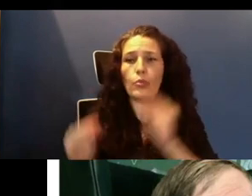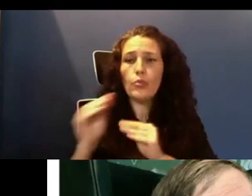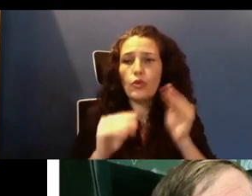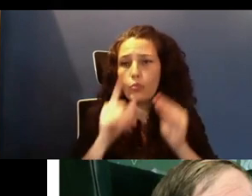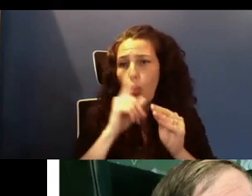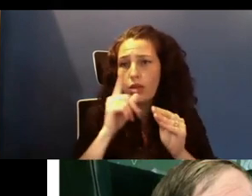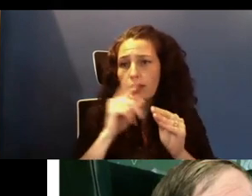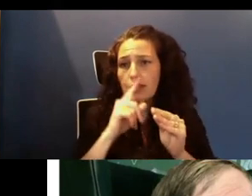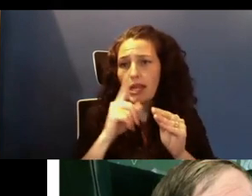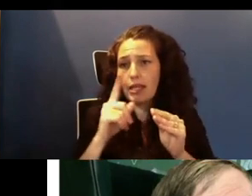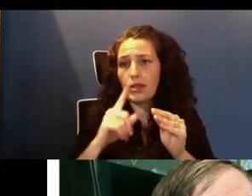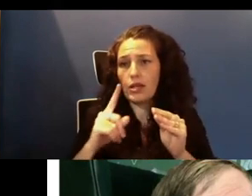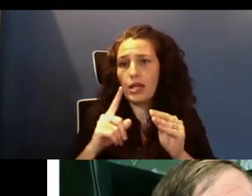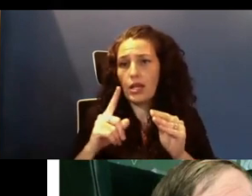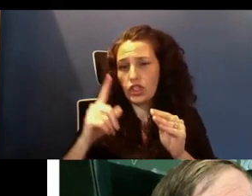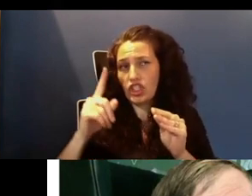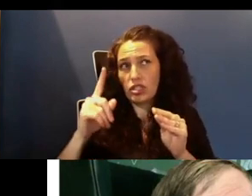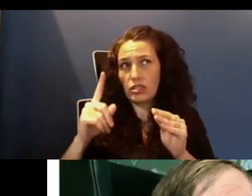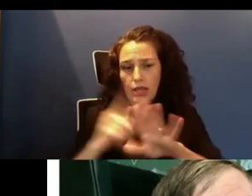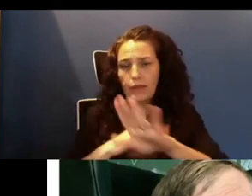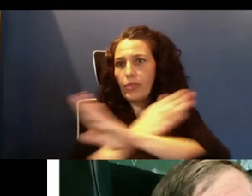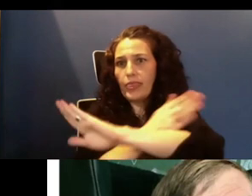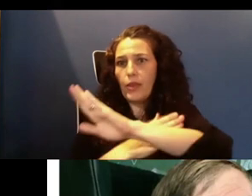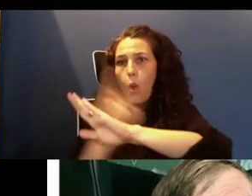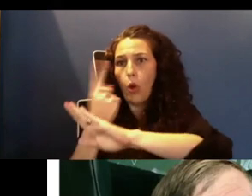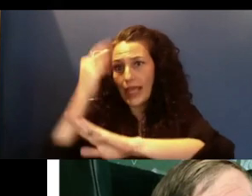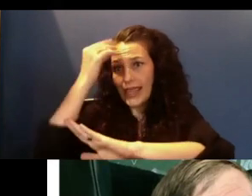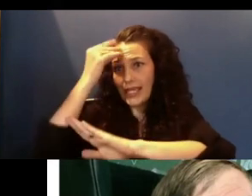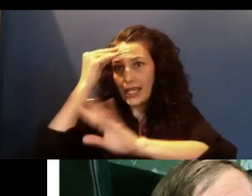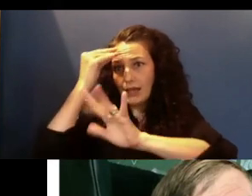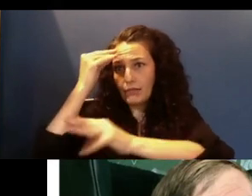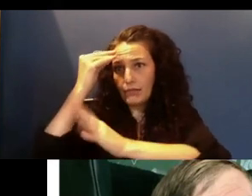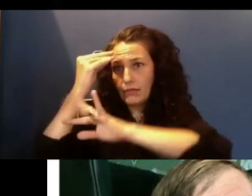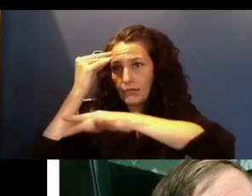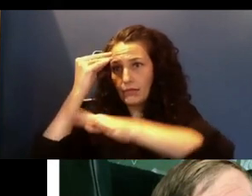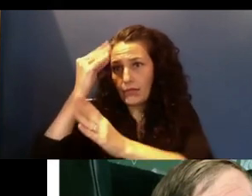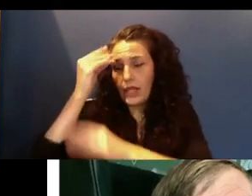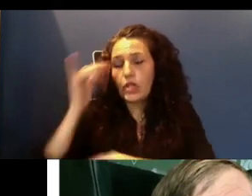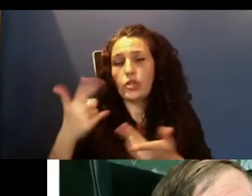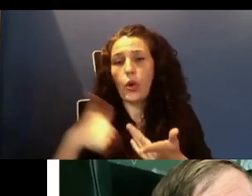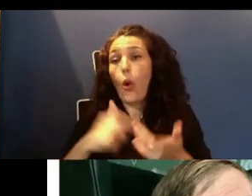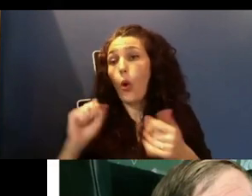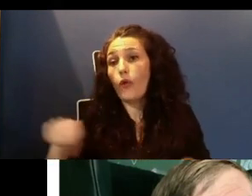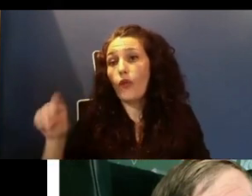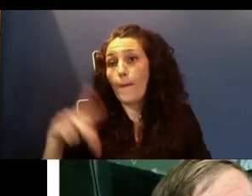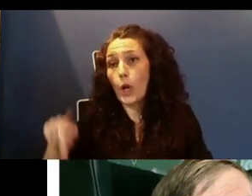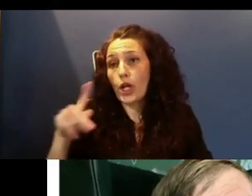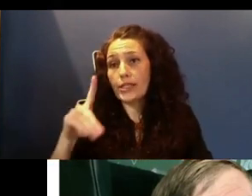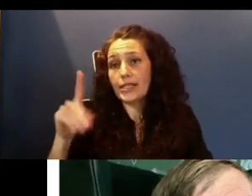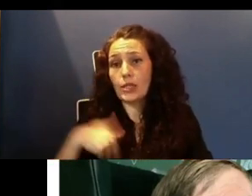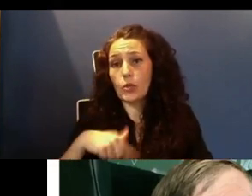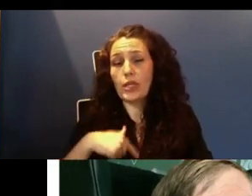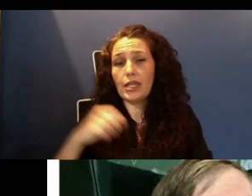a thought. And we can go the other way around, like the case in Parkinson's disease, and we can inject the proper pattern